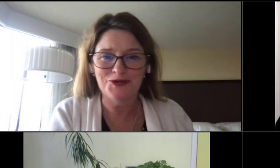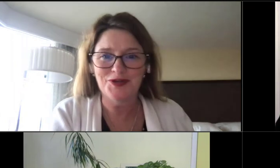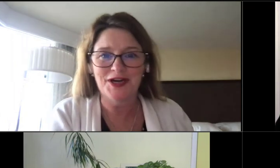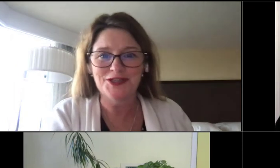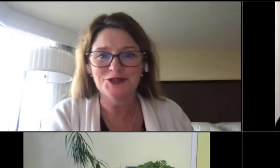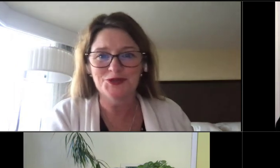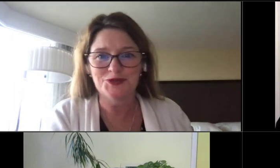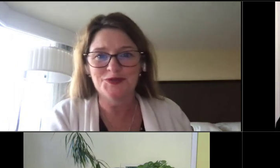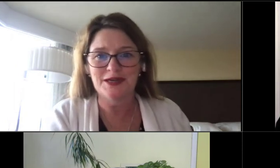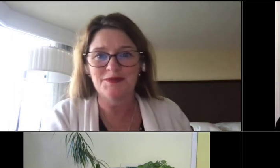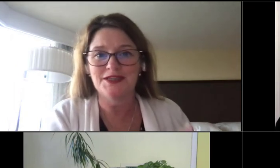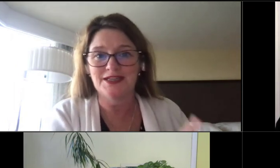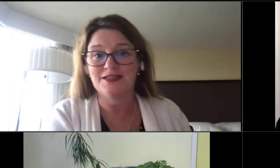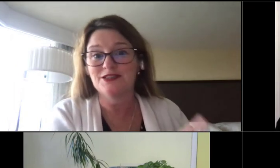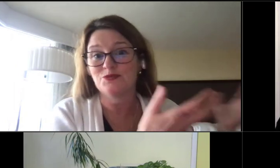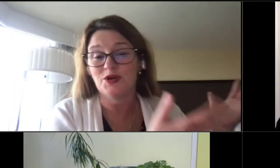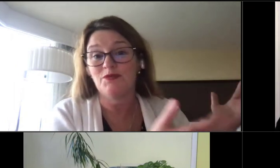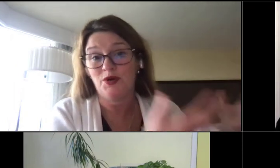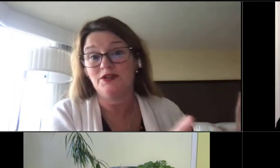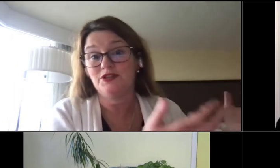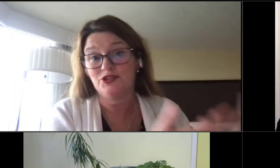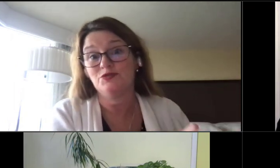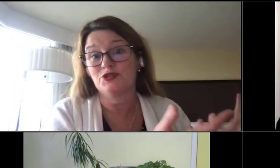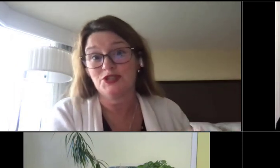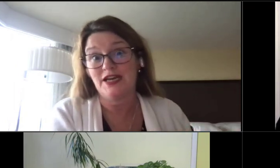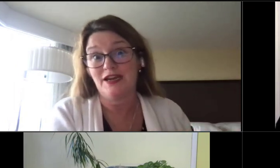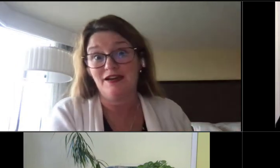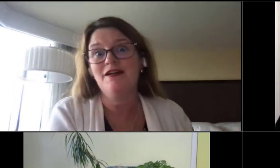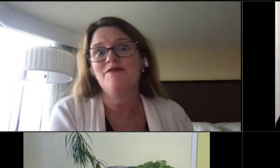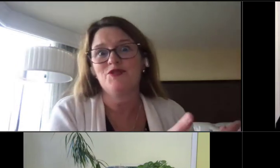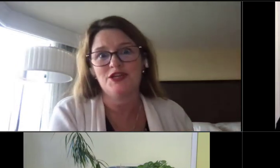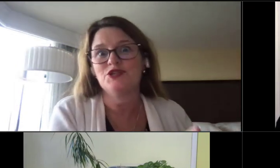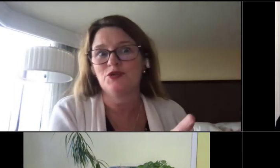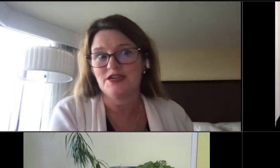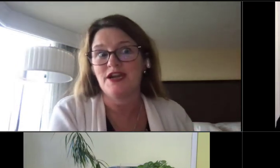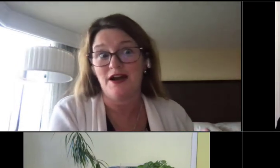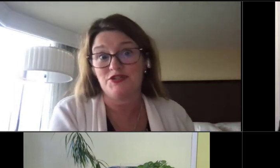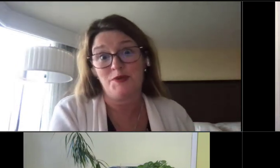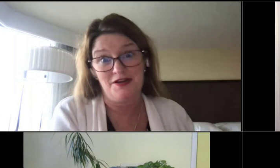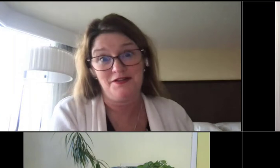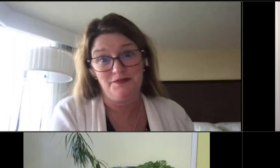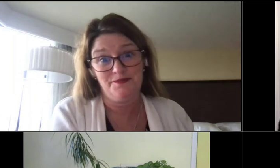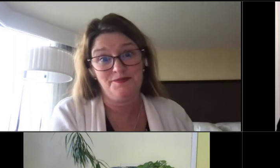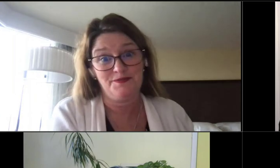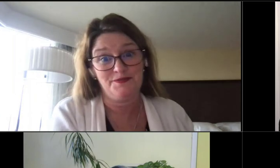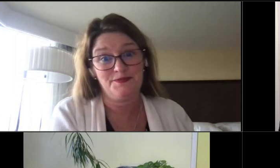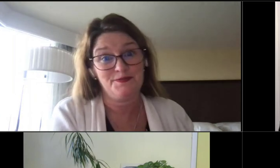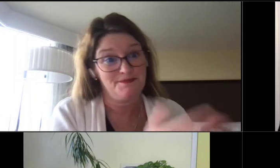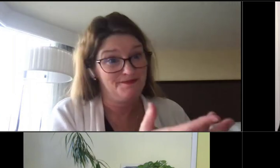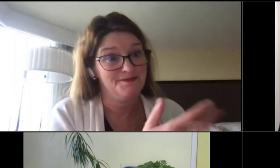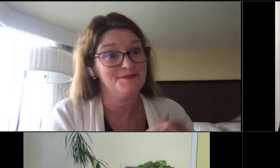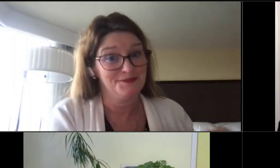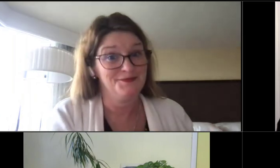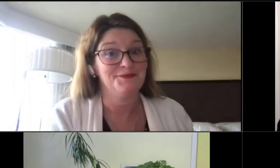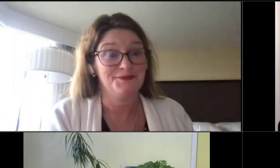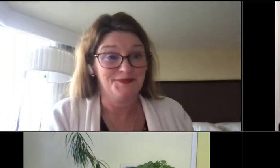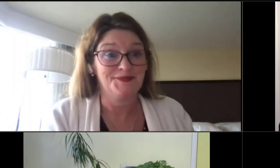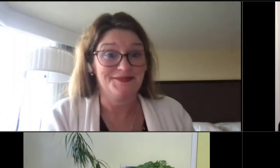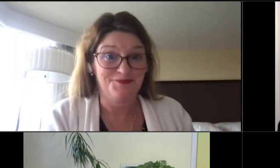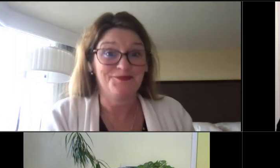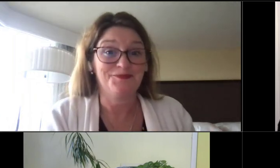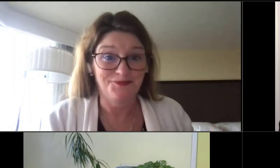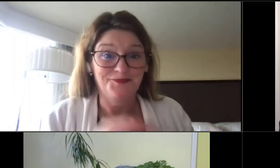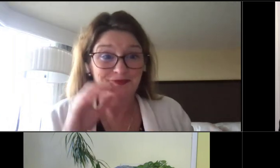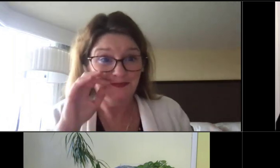really hard when you have high school students come in and say, this is what, what the students are saying for the adults to not respond. Um, we